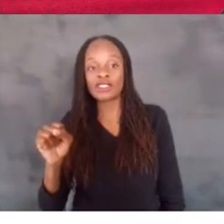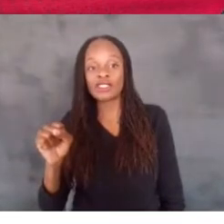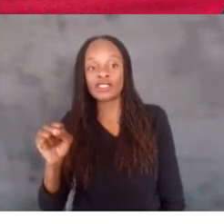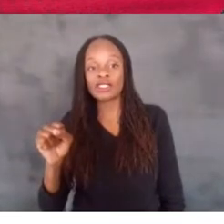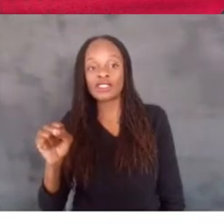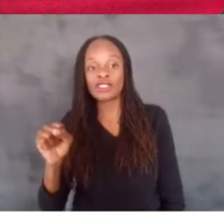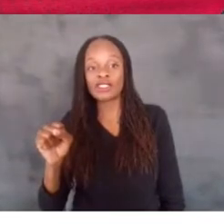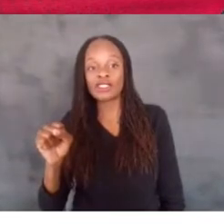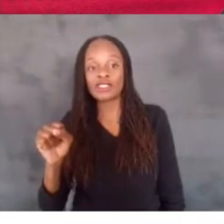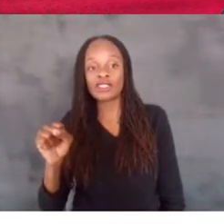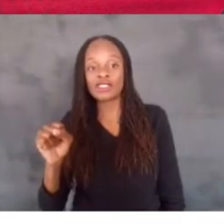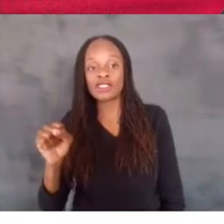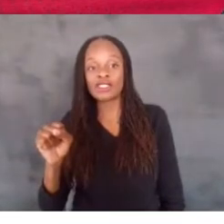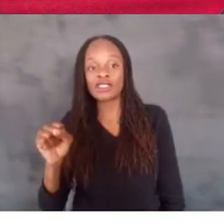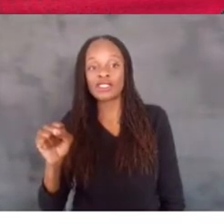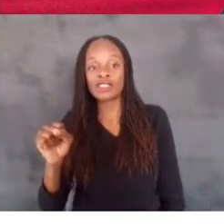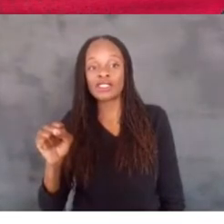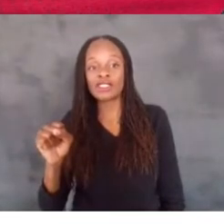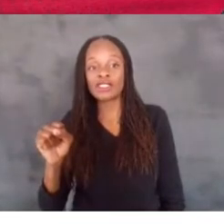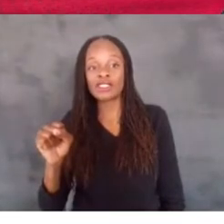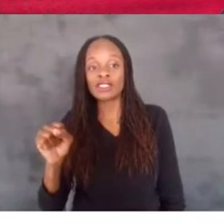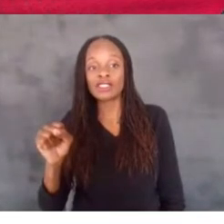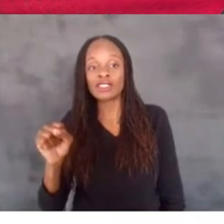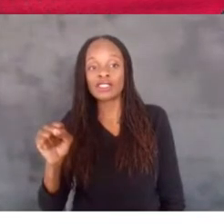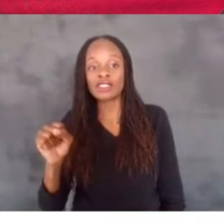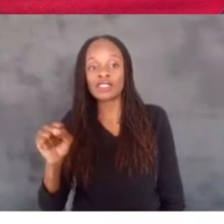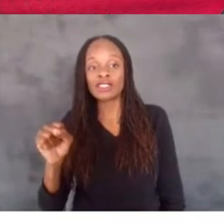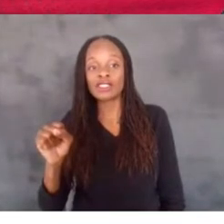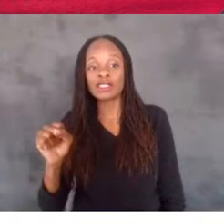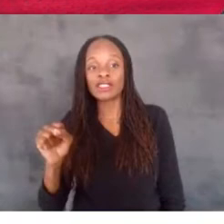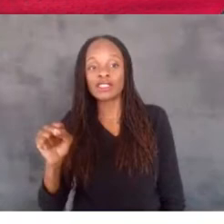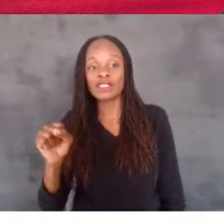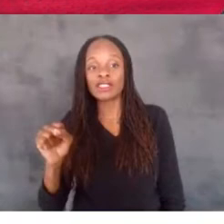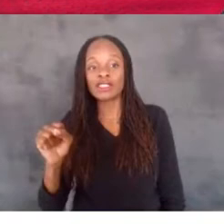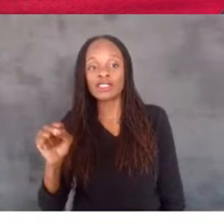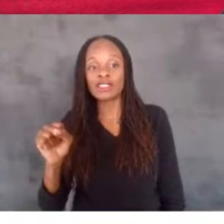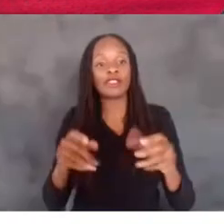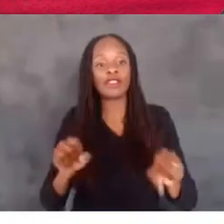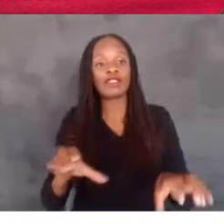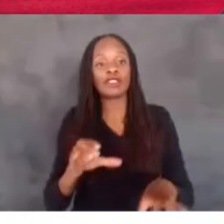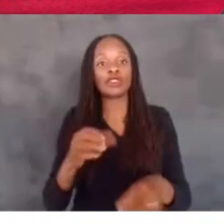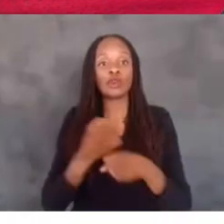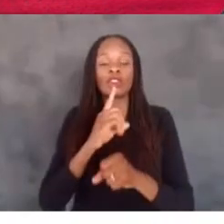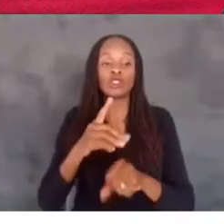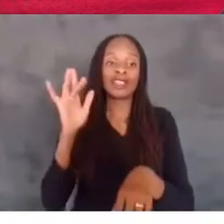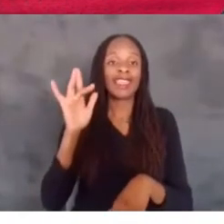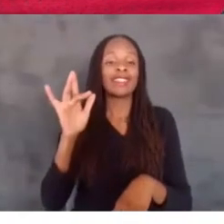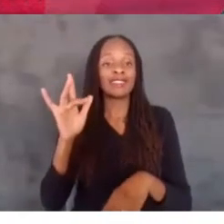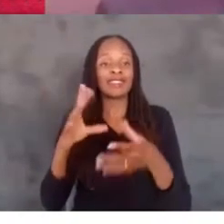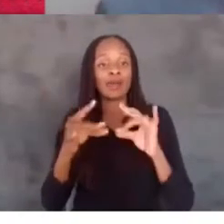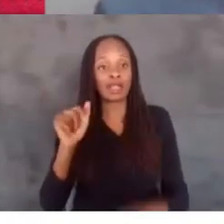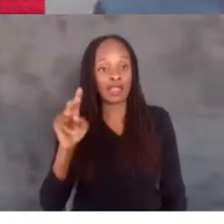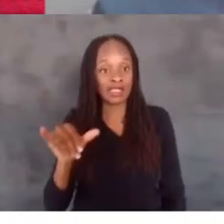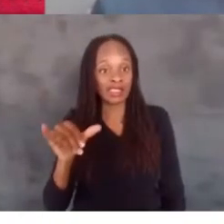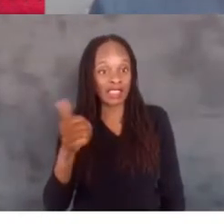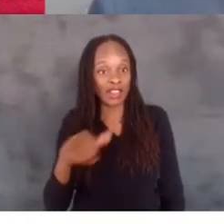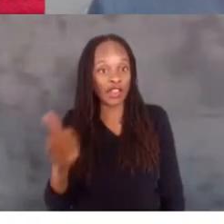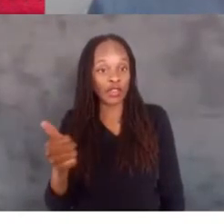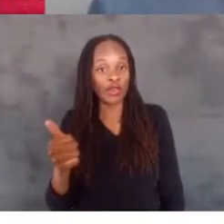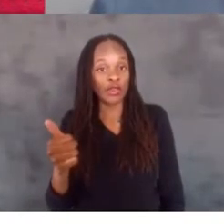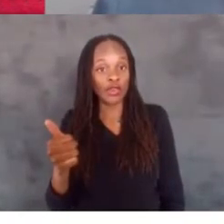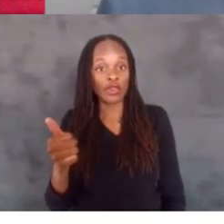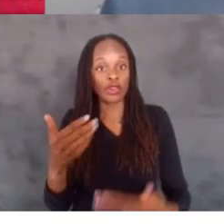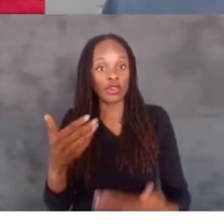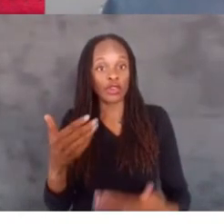everything you're able to do. So, make sure to hit those comments. Nancy, do you have any other closing remarks before?